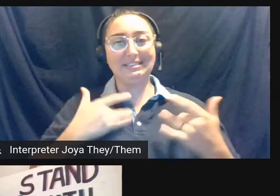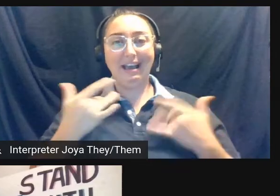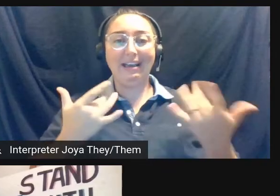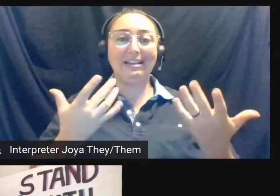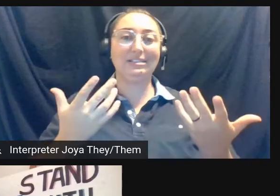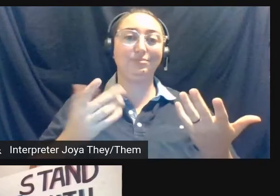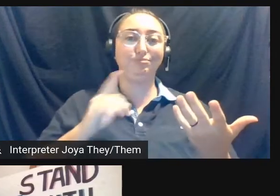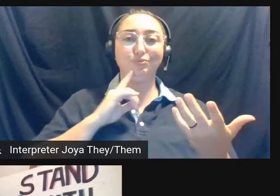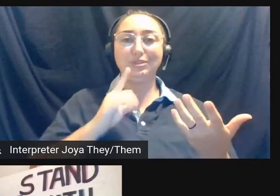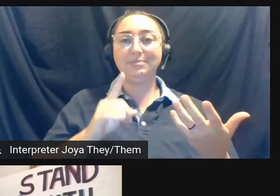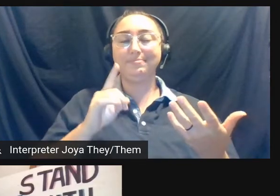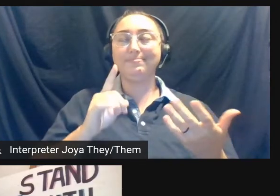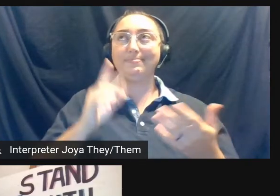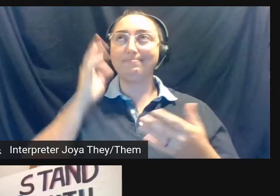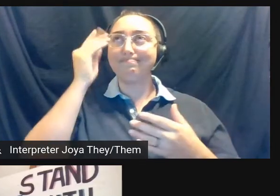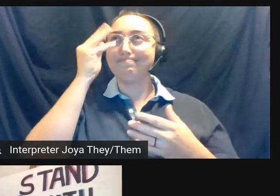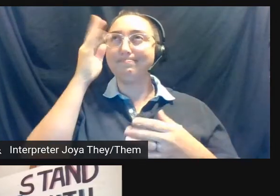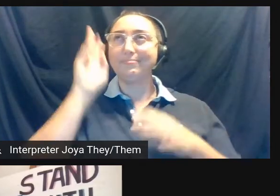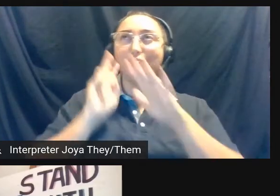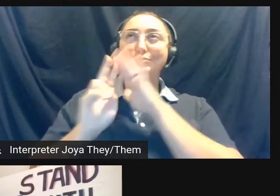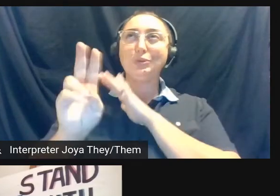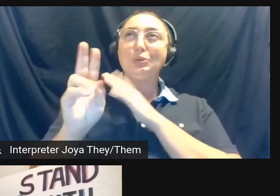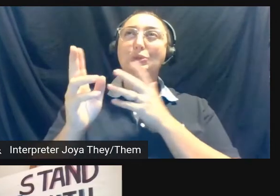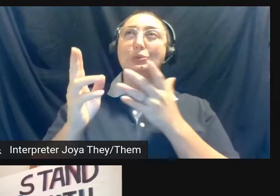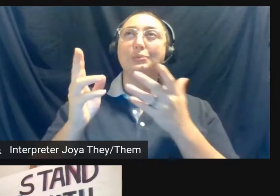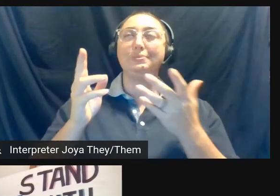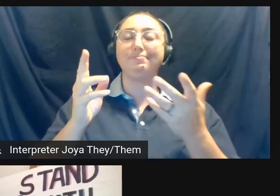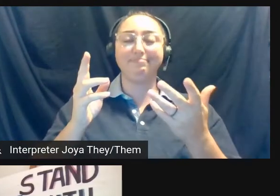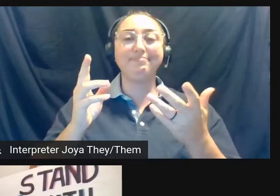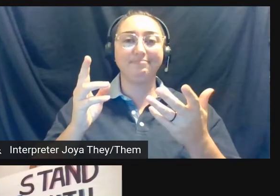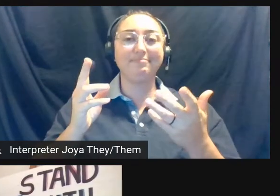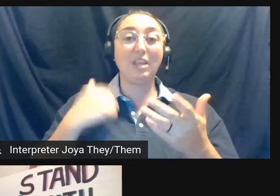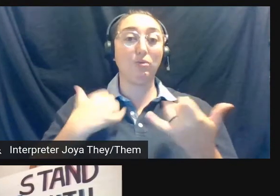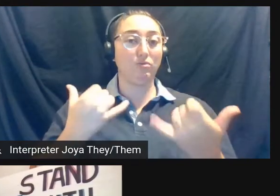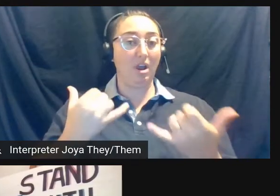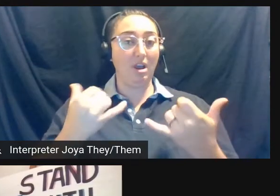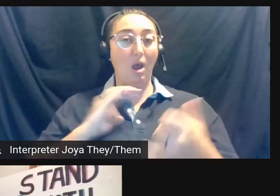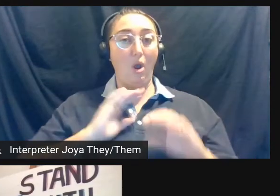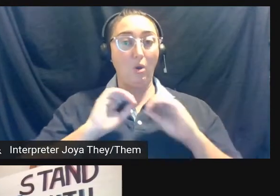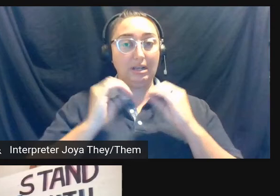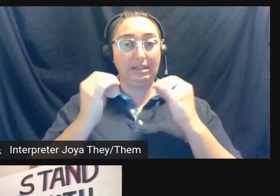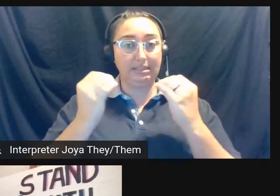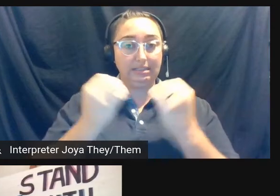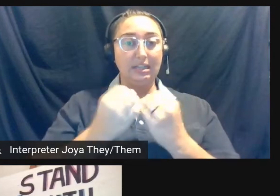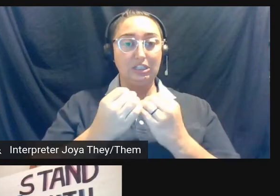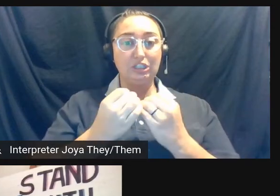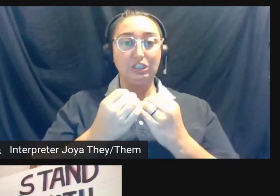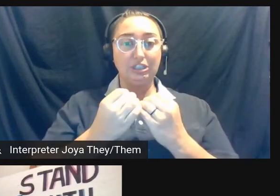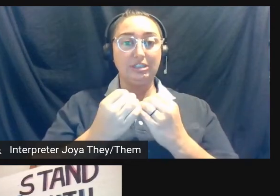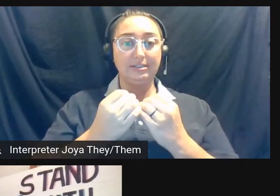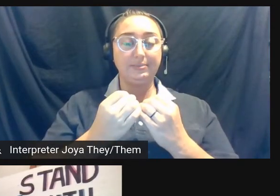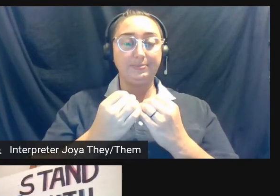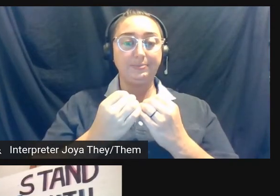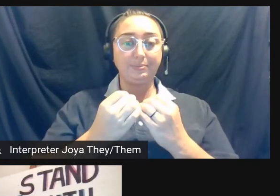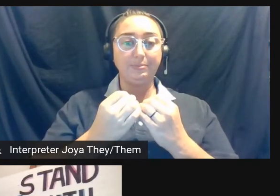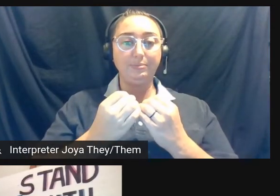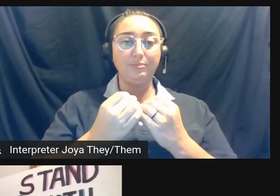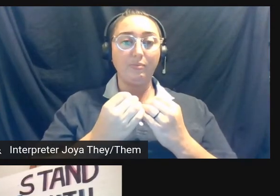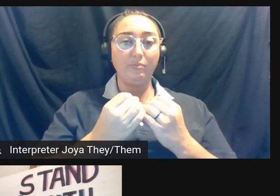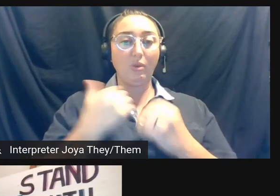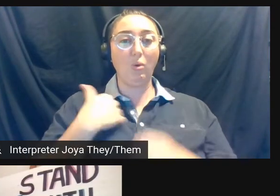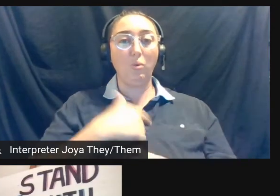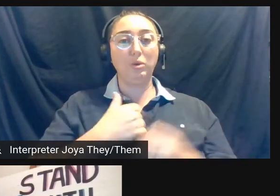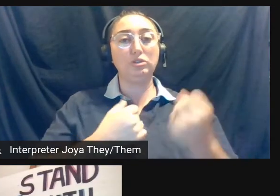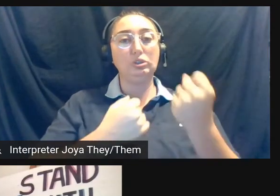ahead toward the future. And right now, our organization supports